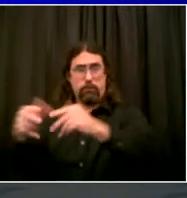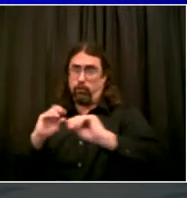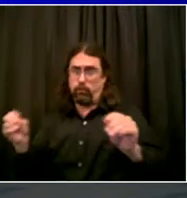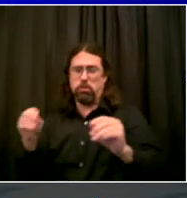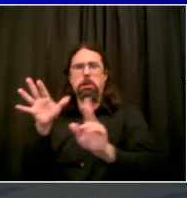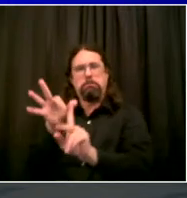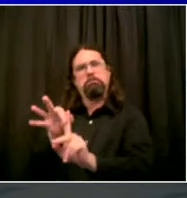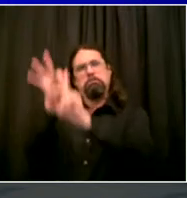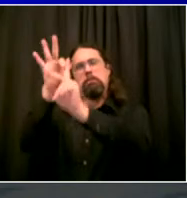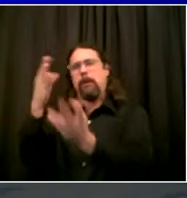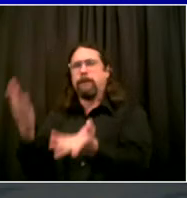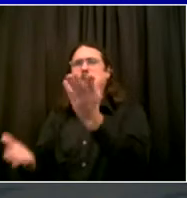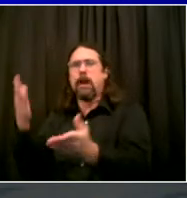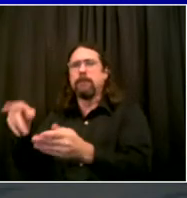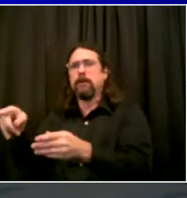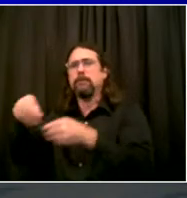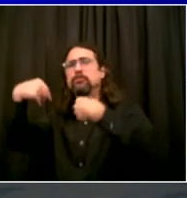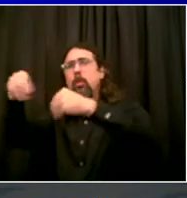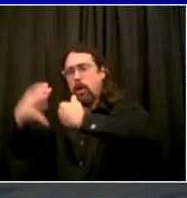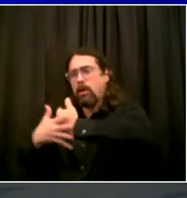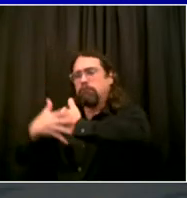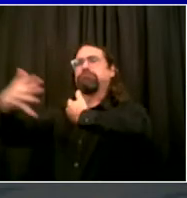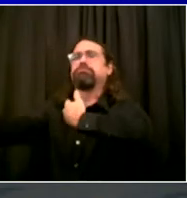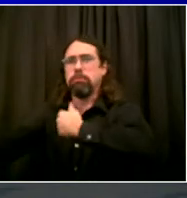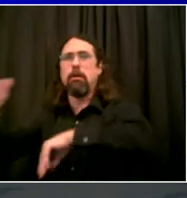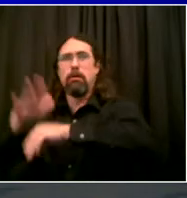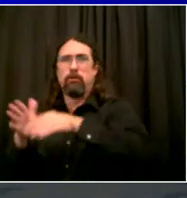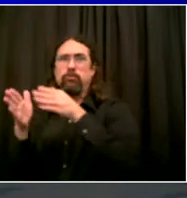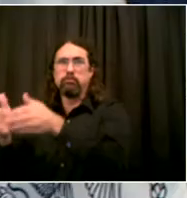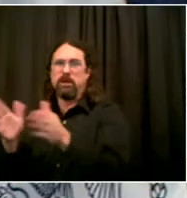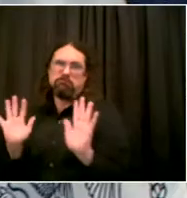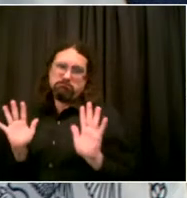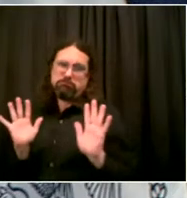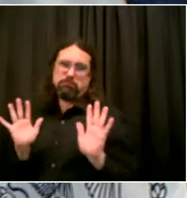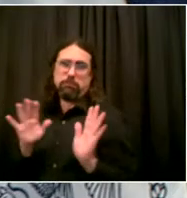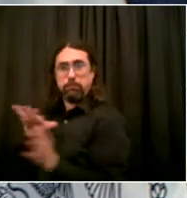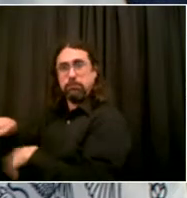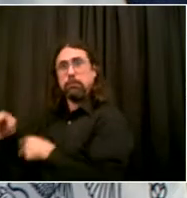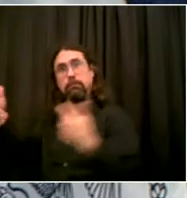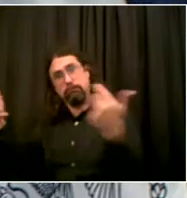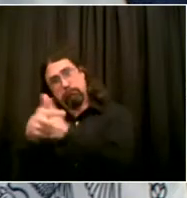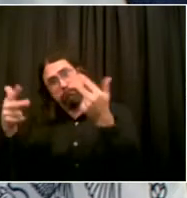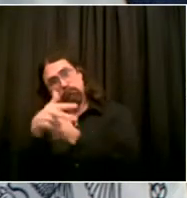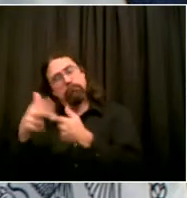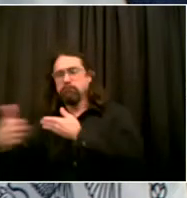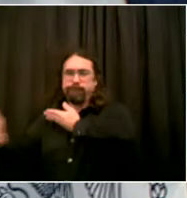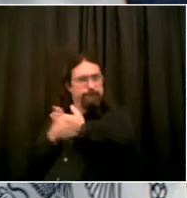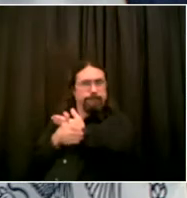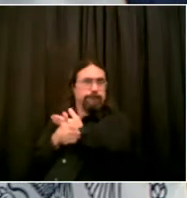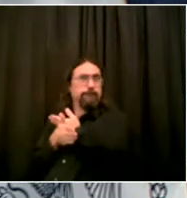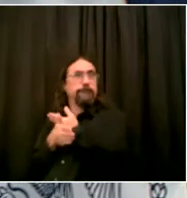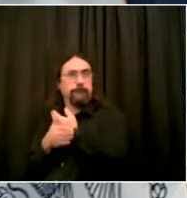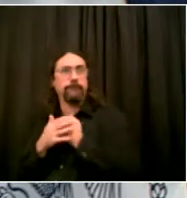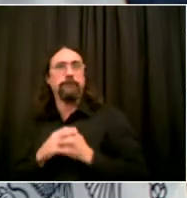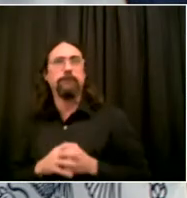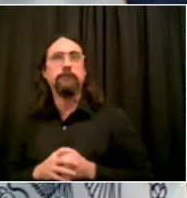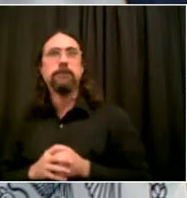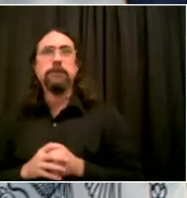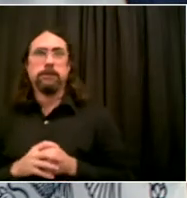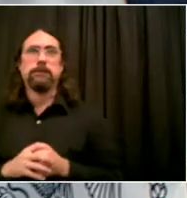come out into the curb lane. Thank you so much. Look, as we as we conclude today, I just want to say a thank you